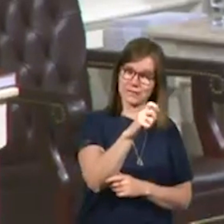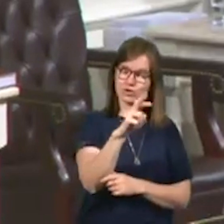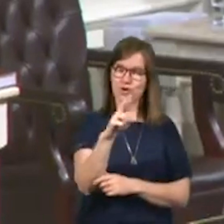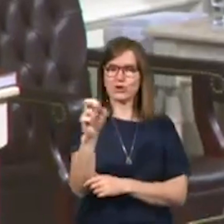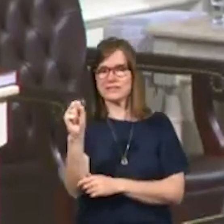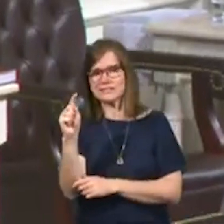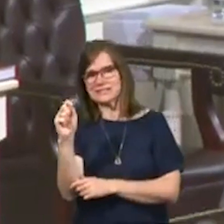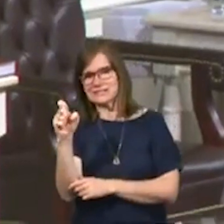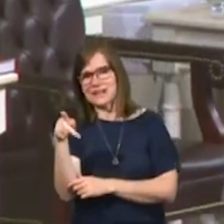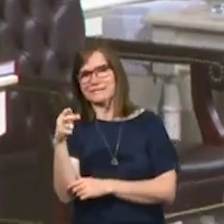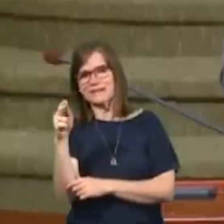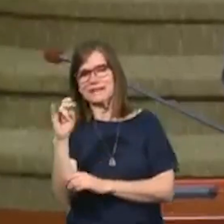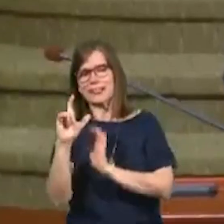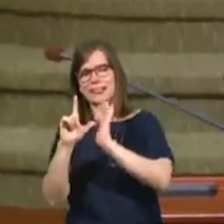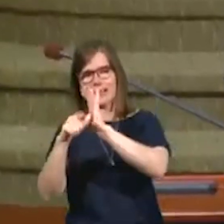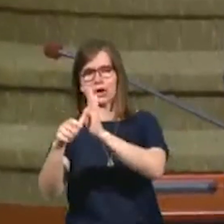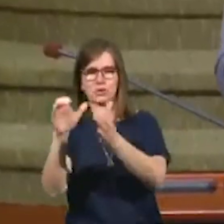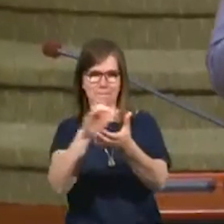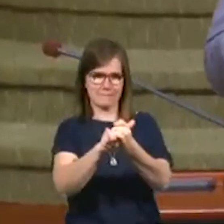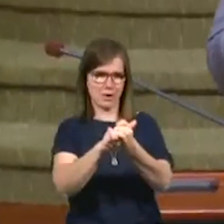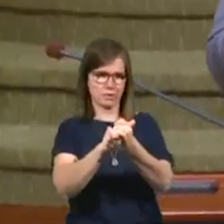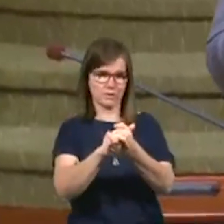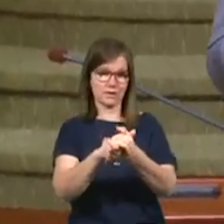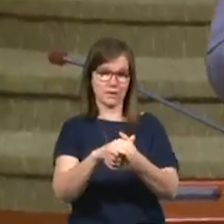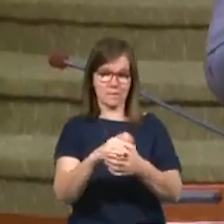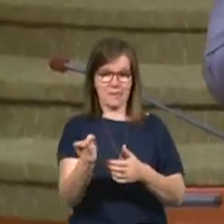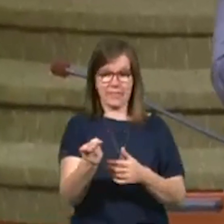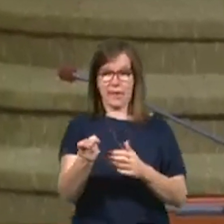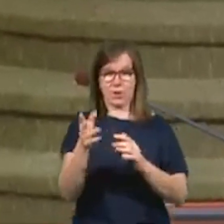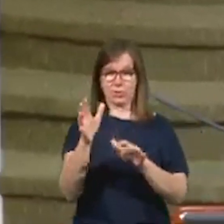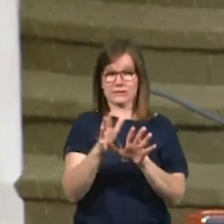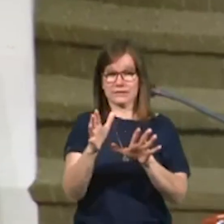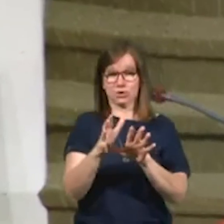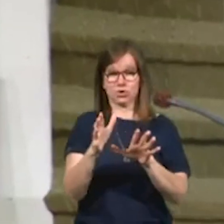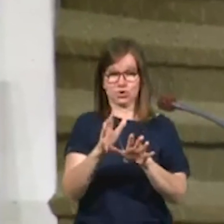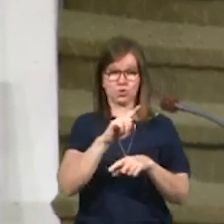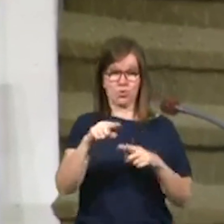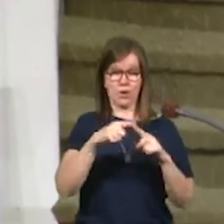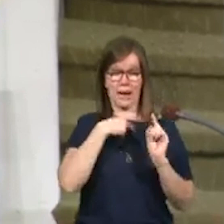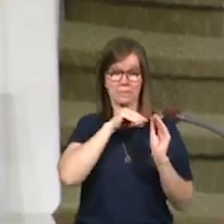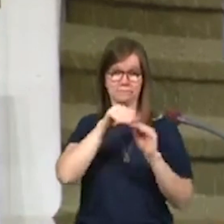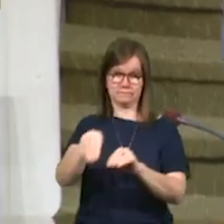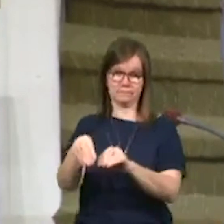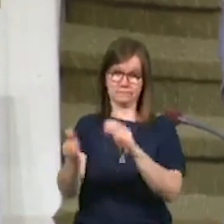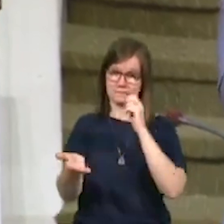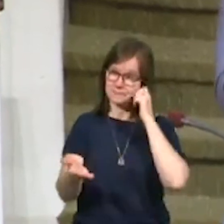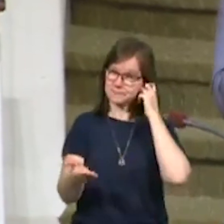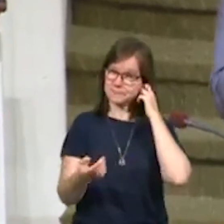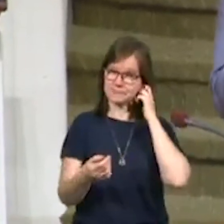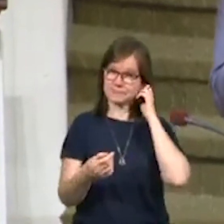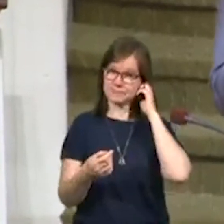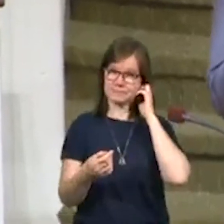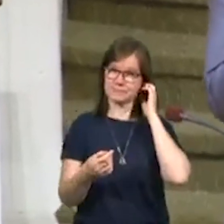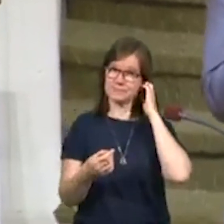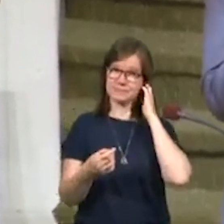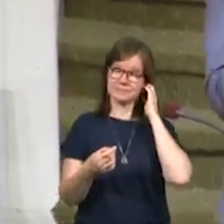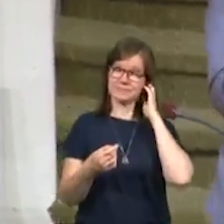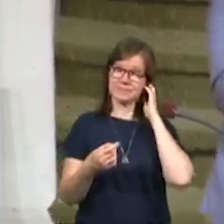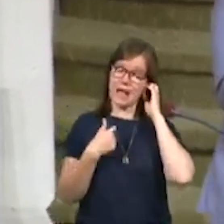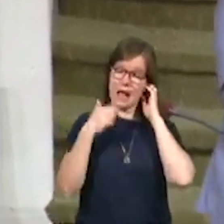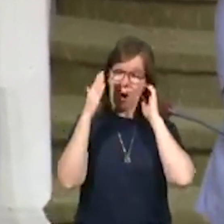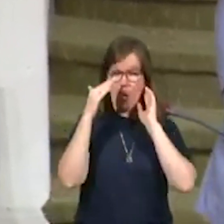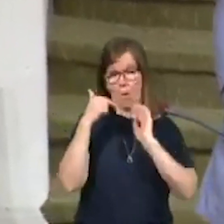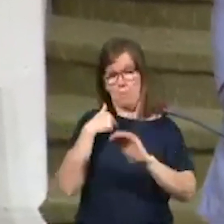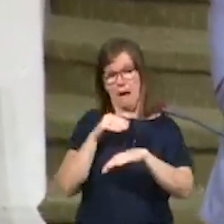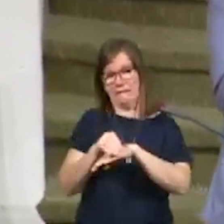out. And I can remember them. were seniors when I came. They were seniors. I wanted to have an impact on their life. I hope